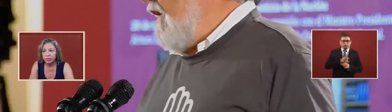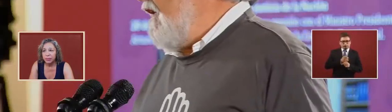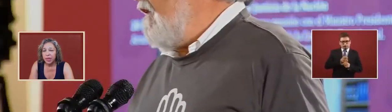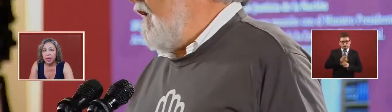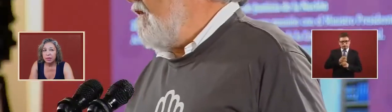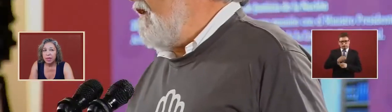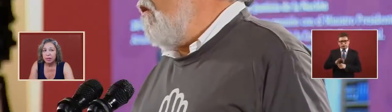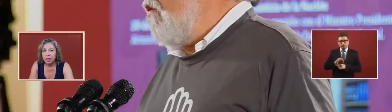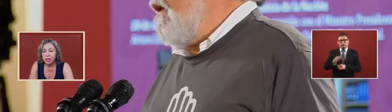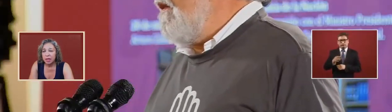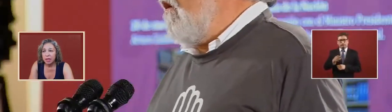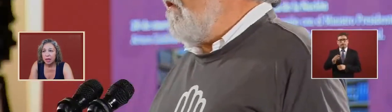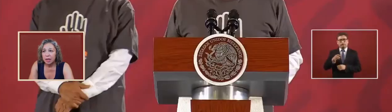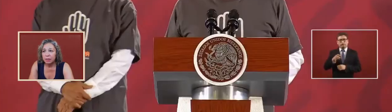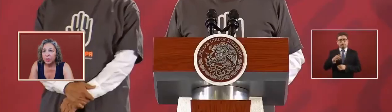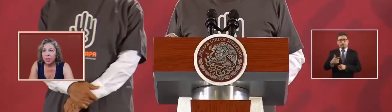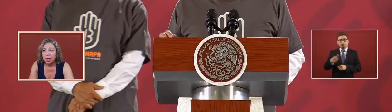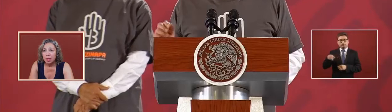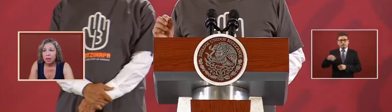that the